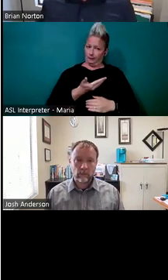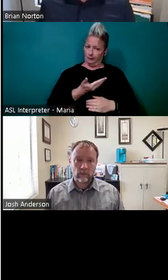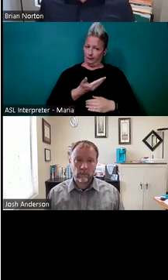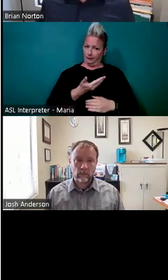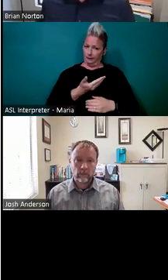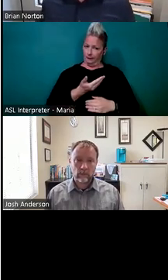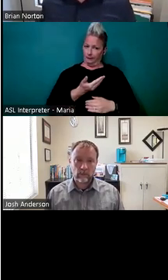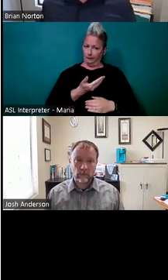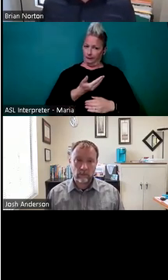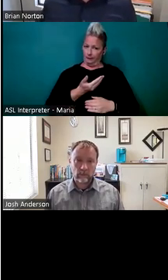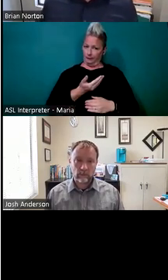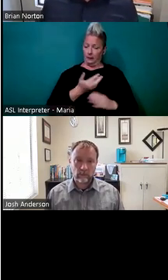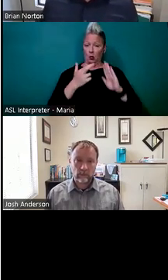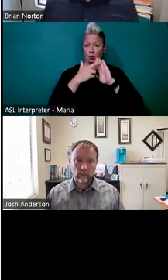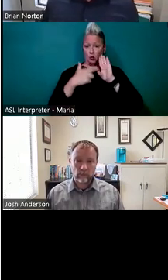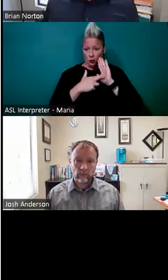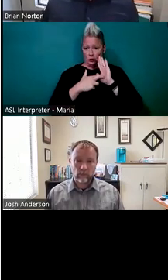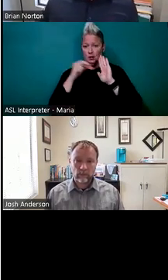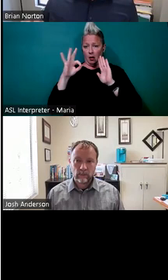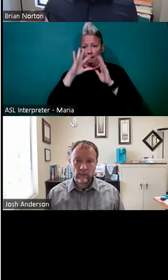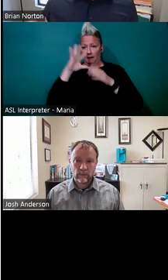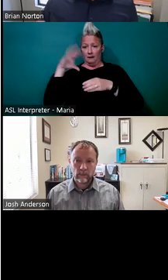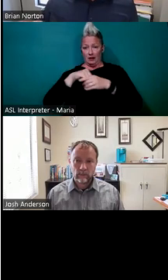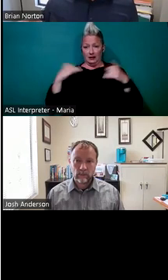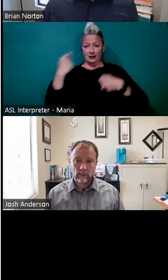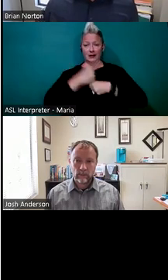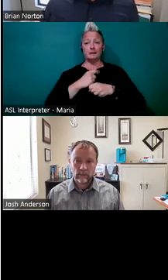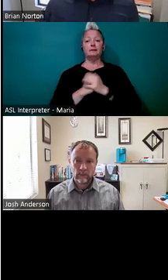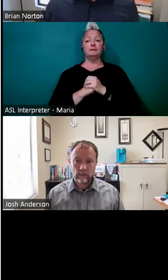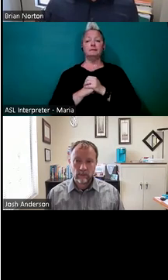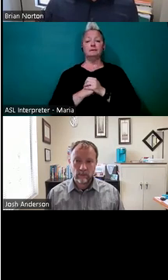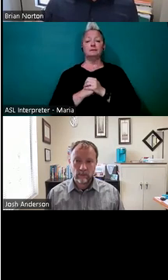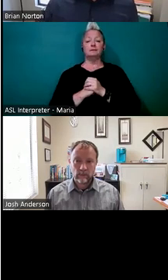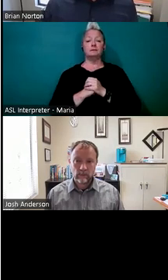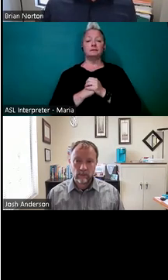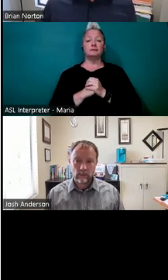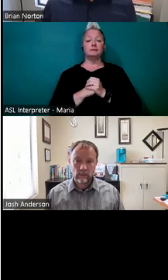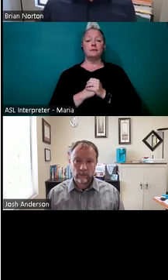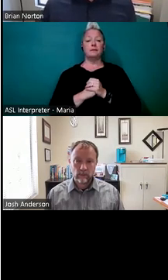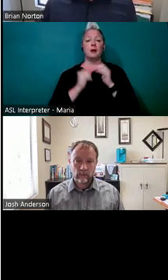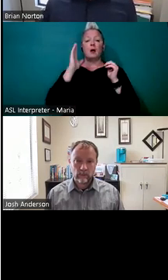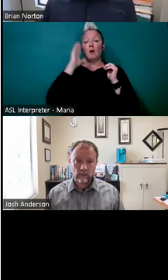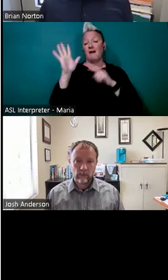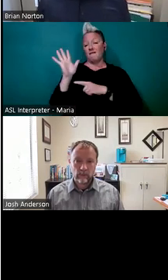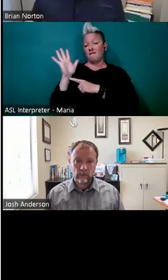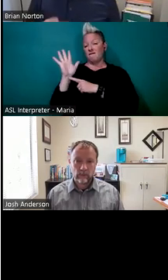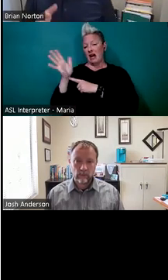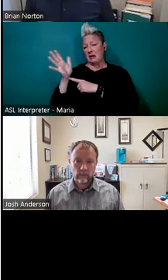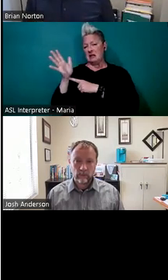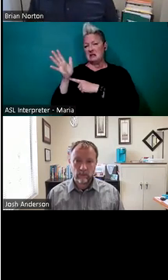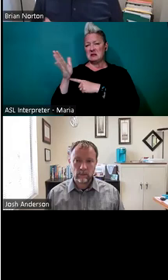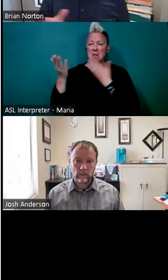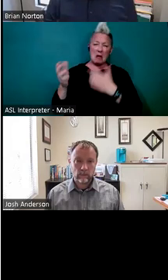rules of engagement today. Um, we're going to take about five or 10 minutes on a slide, probably closer to five or